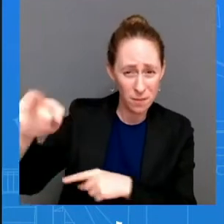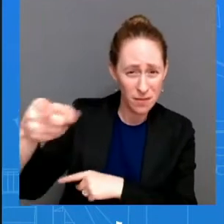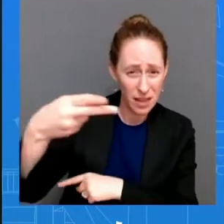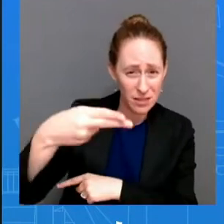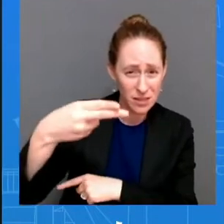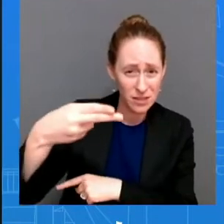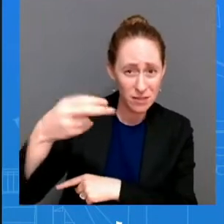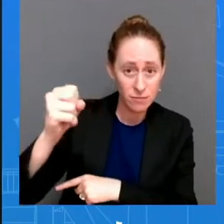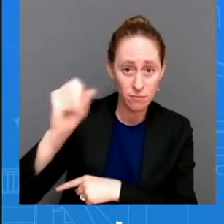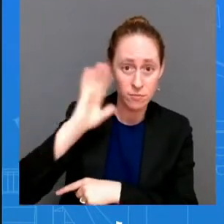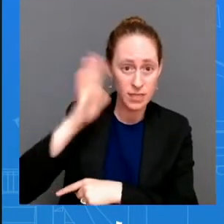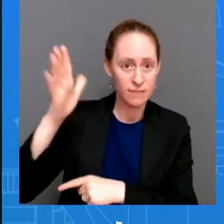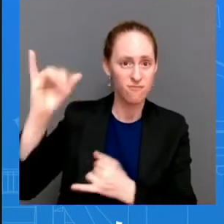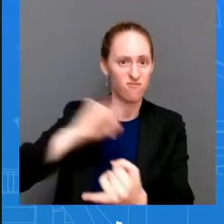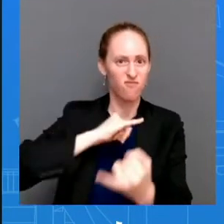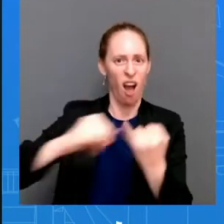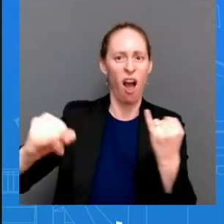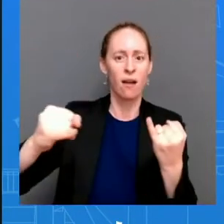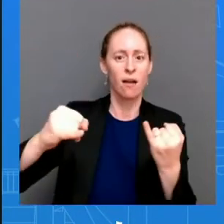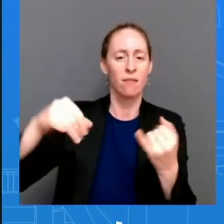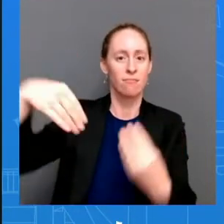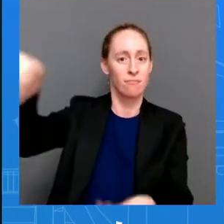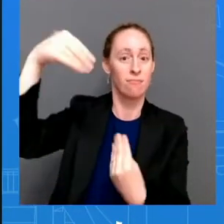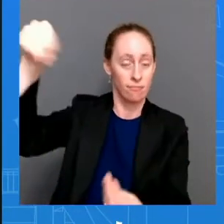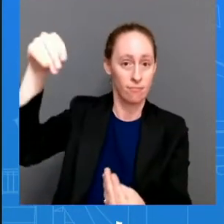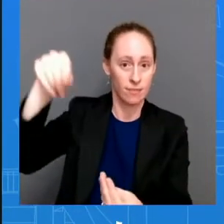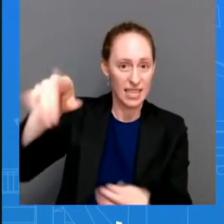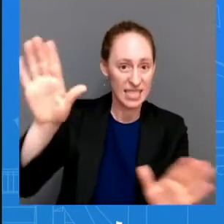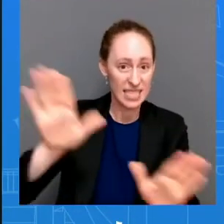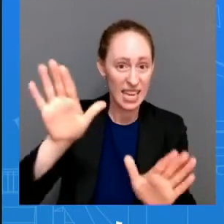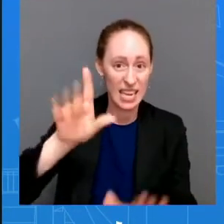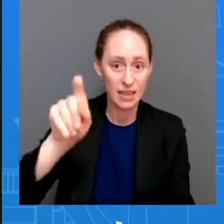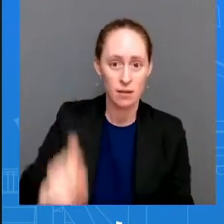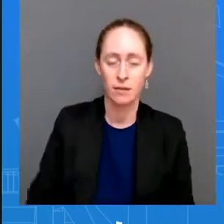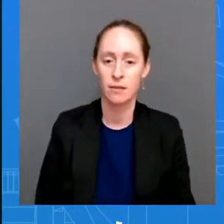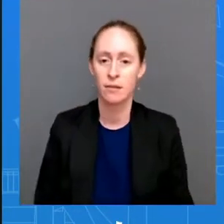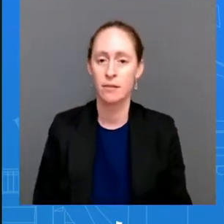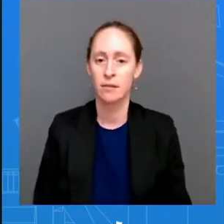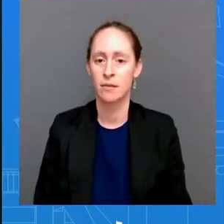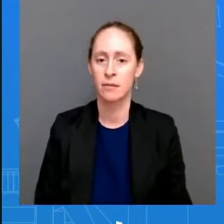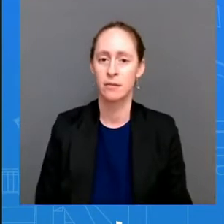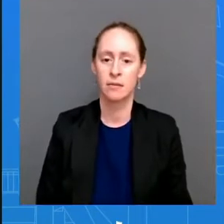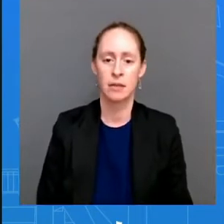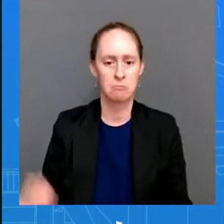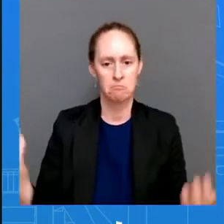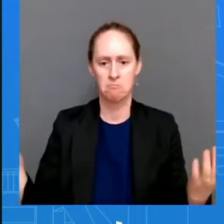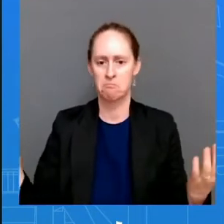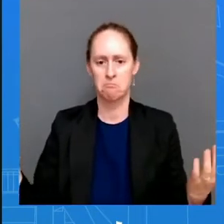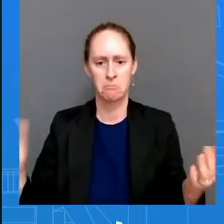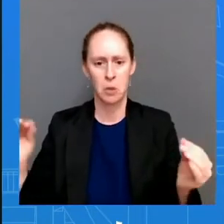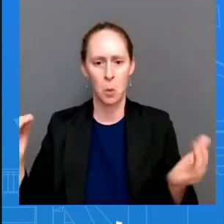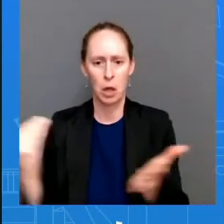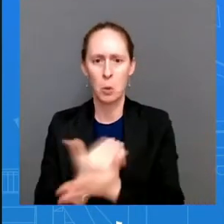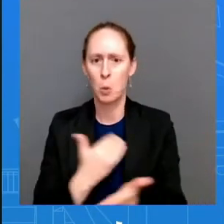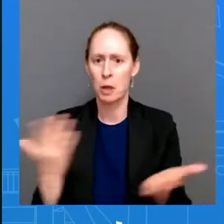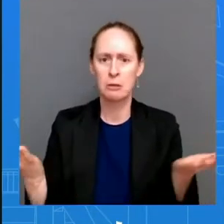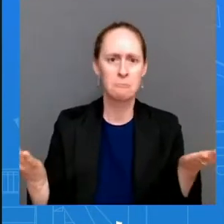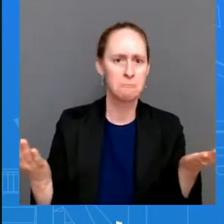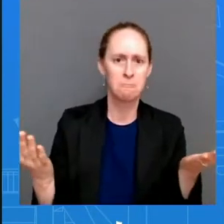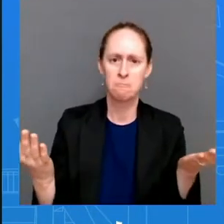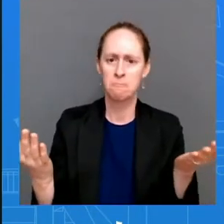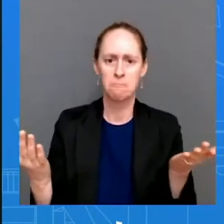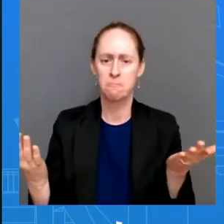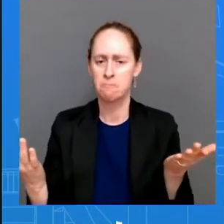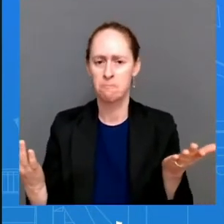I would, I don't have anything new on the 30-day report. We're not, we're not, we're not here yet. I would have to get back to you on that. The subject,